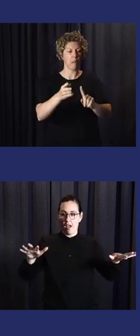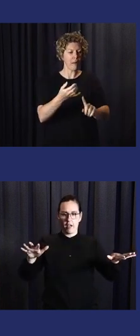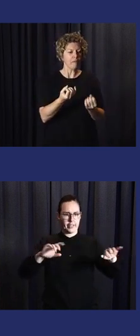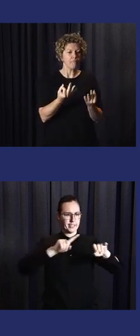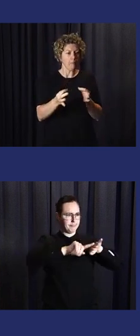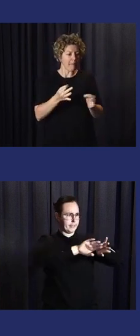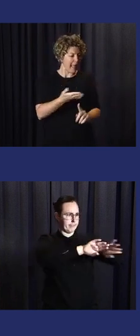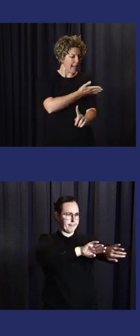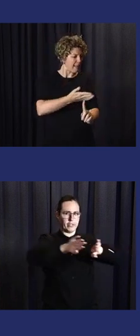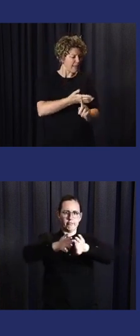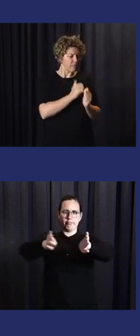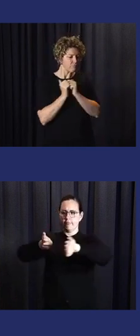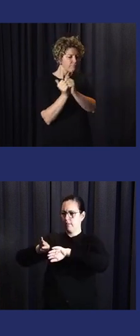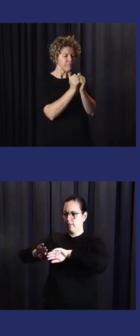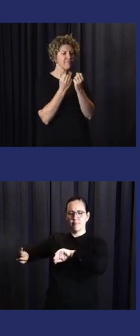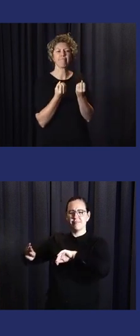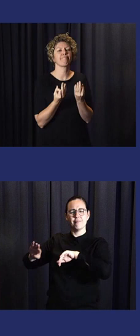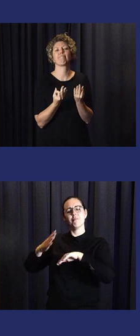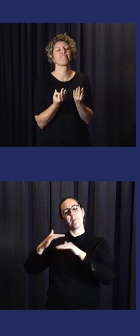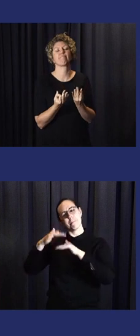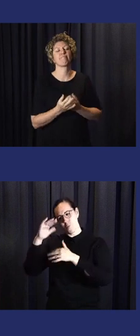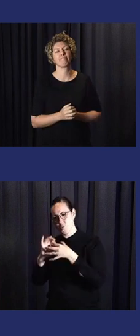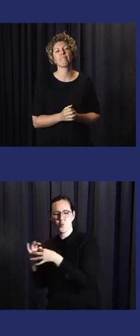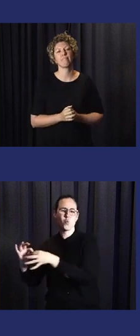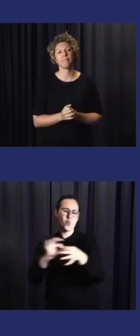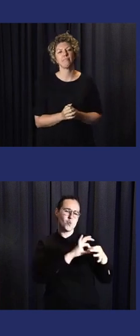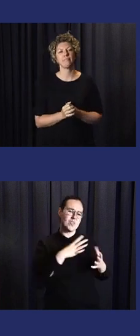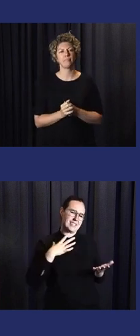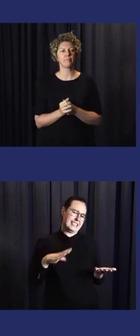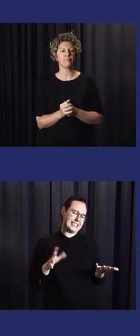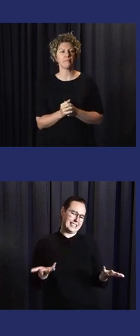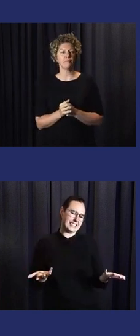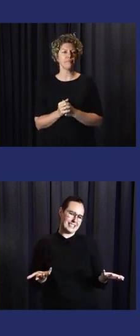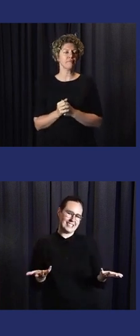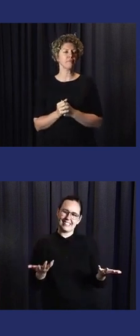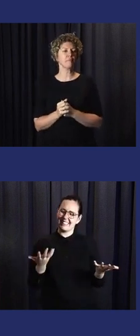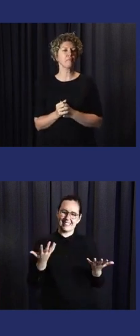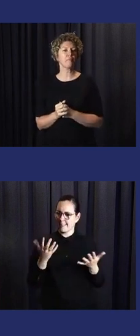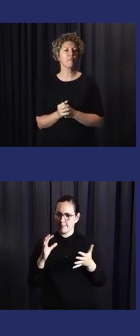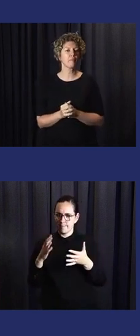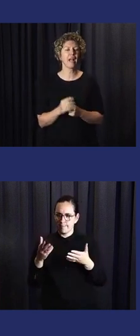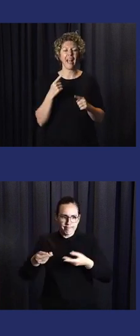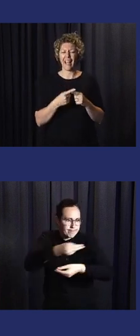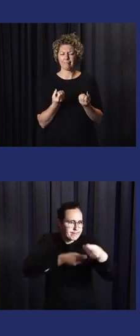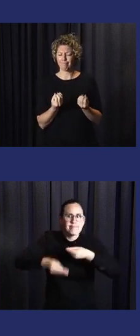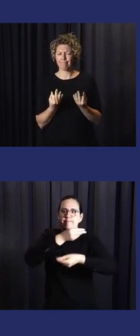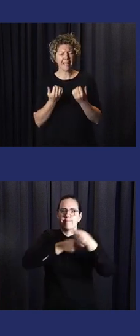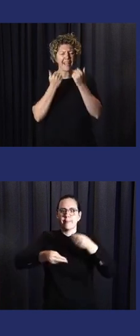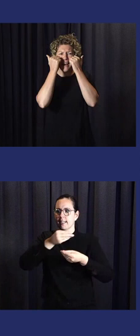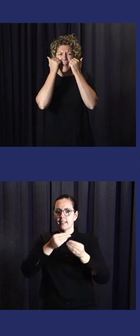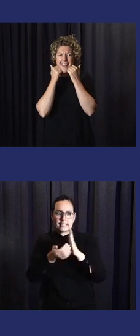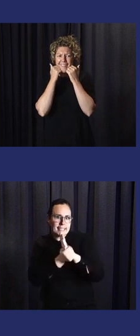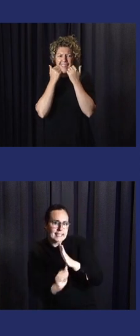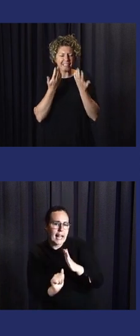focusing on response and long-term disaster preparedness. So there is some coordination gap between the stakeholders